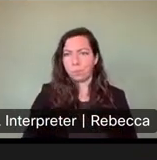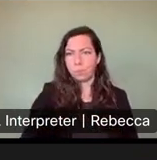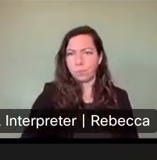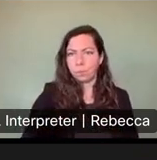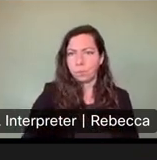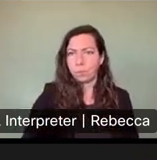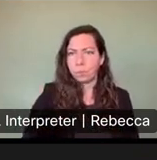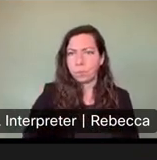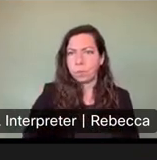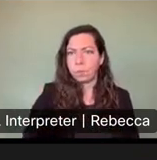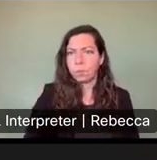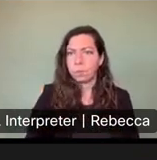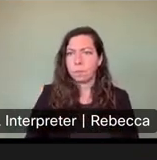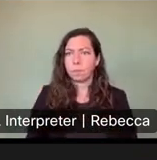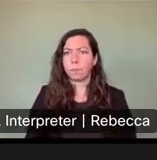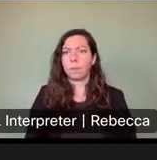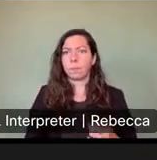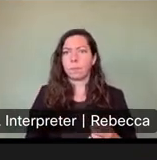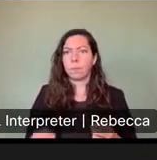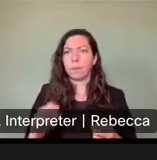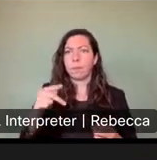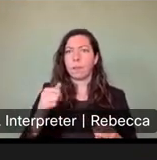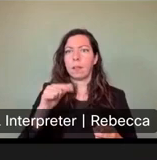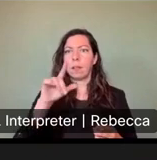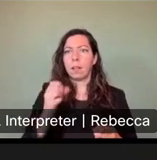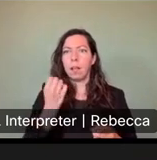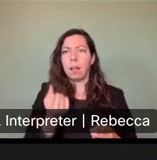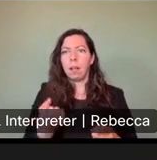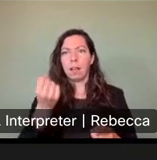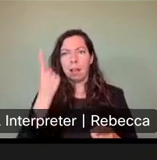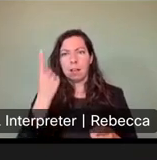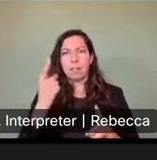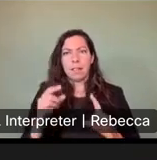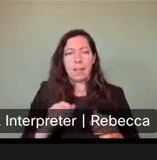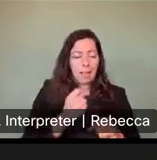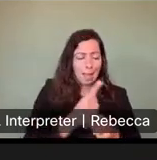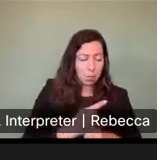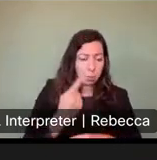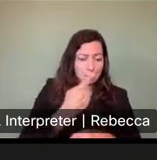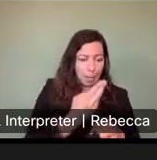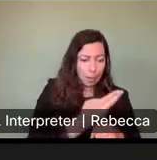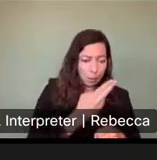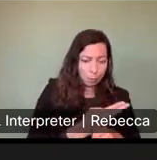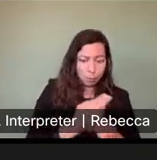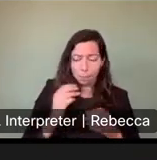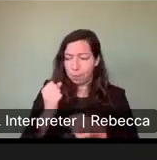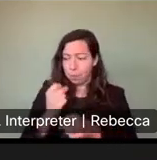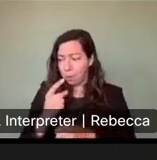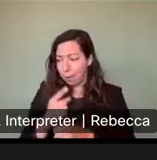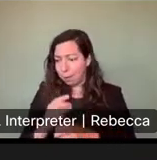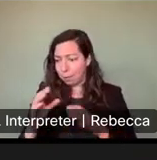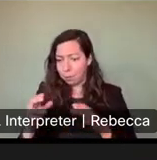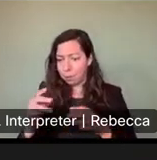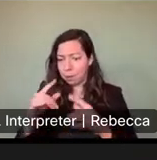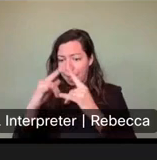Page says, appreciate the differentiation between annual day use passes versus annual camping passes. In other states